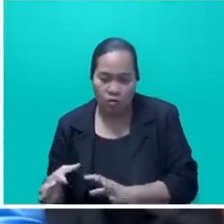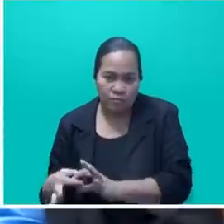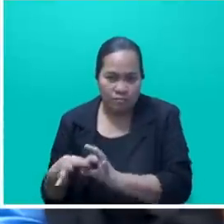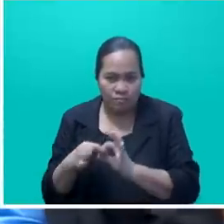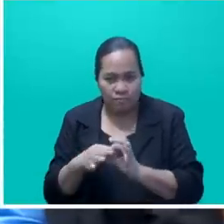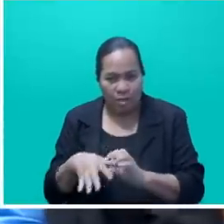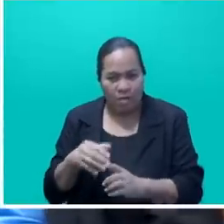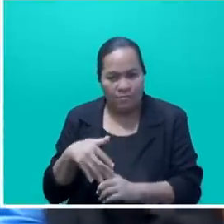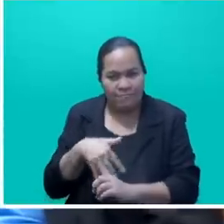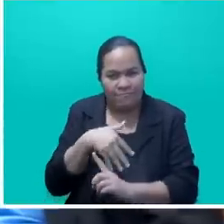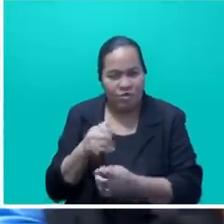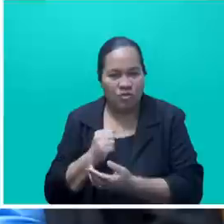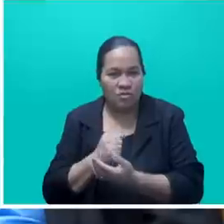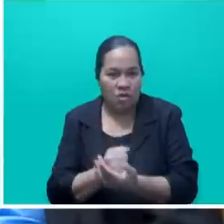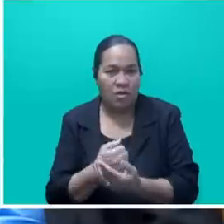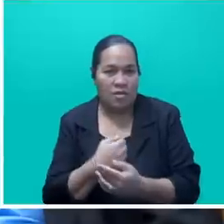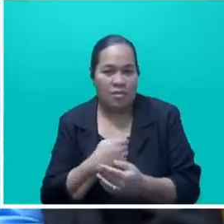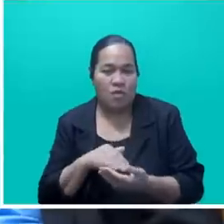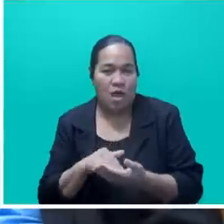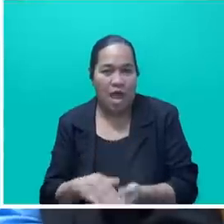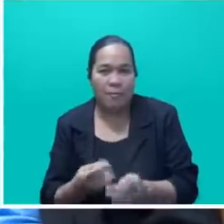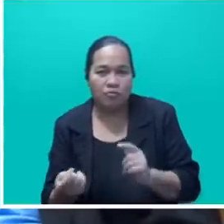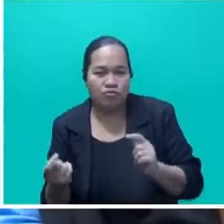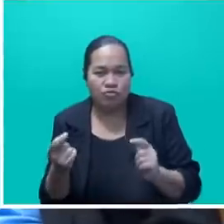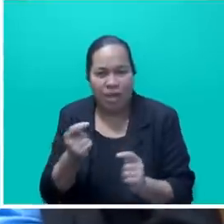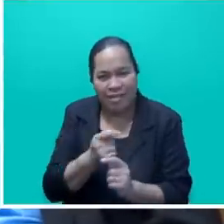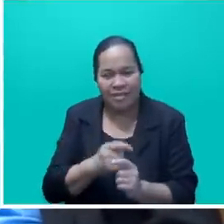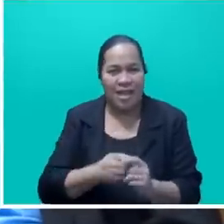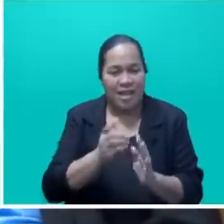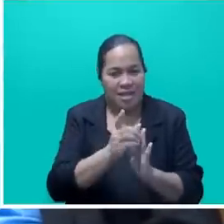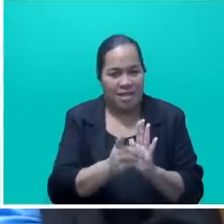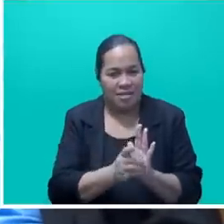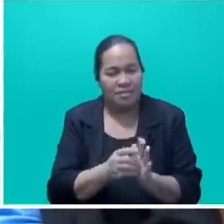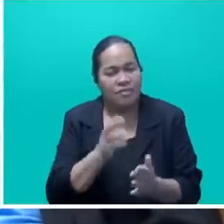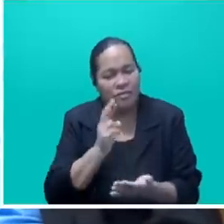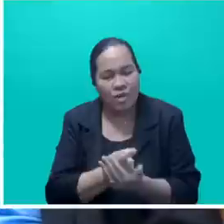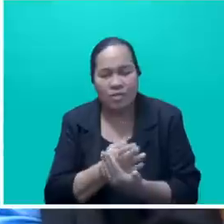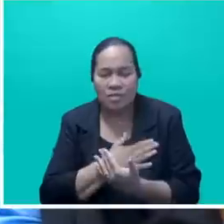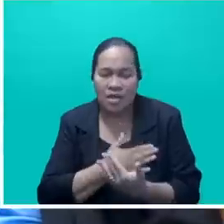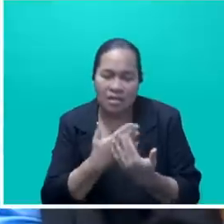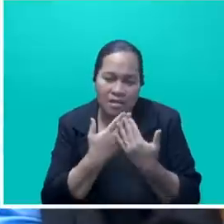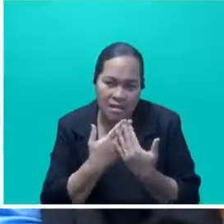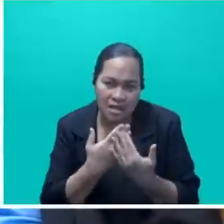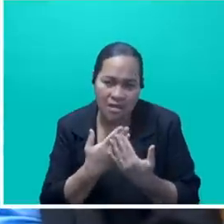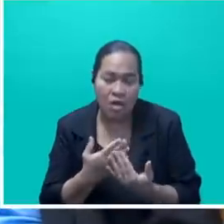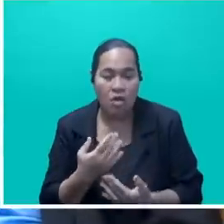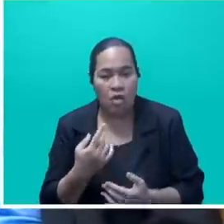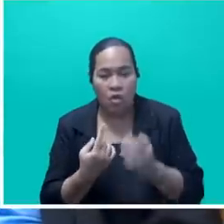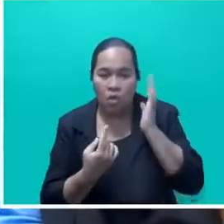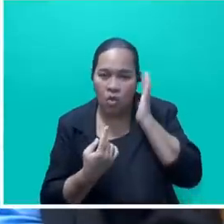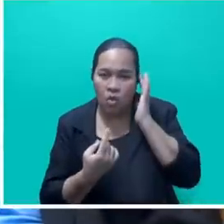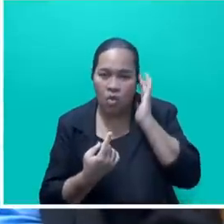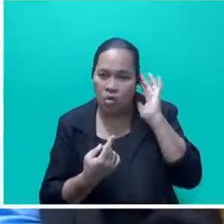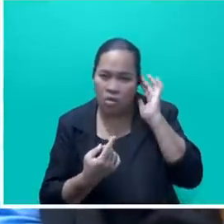set out to change the course of democracy. My sincere gratitude to the Ngunituranga and Mataewalangi,